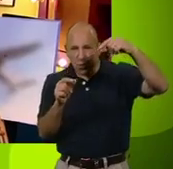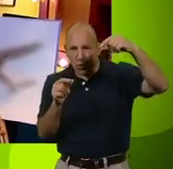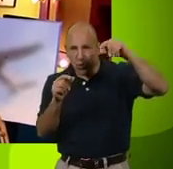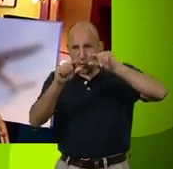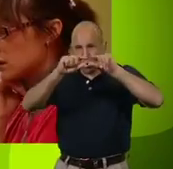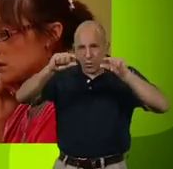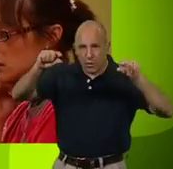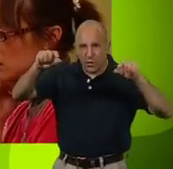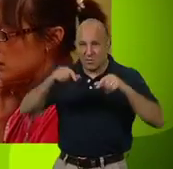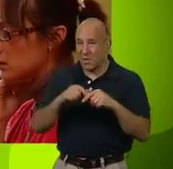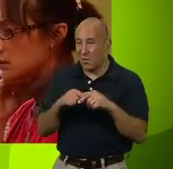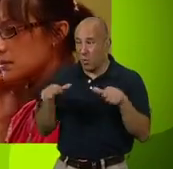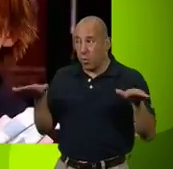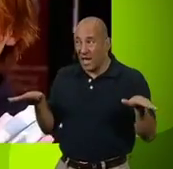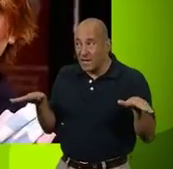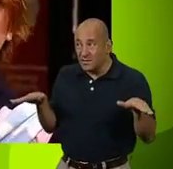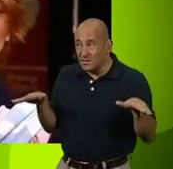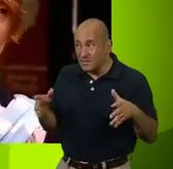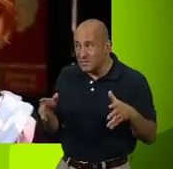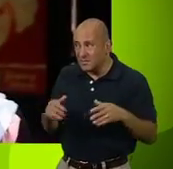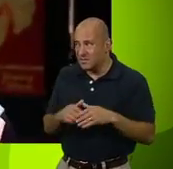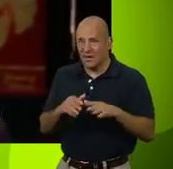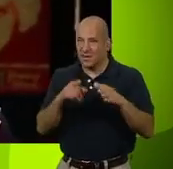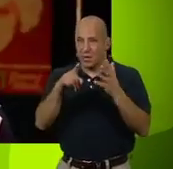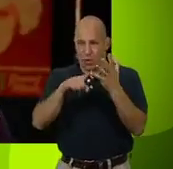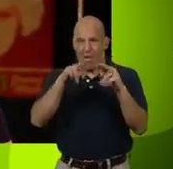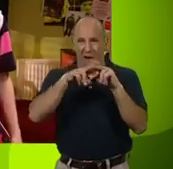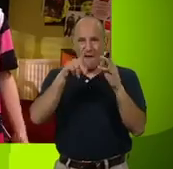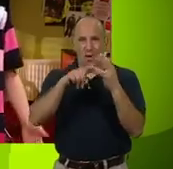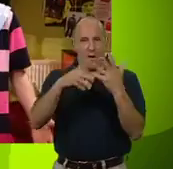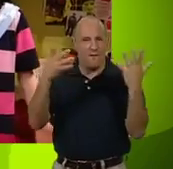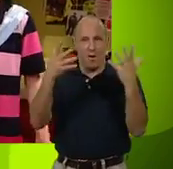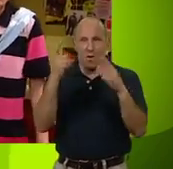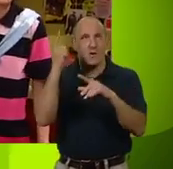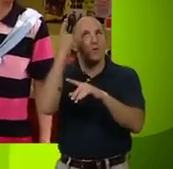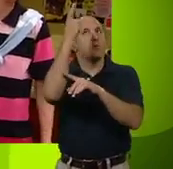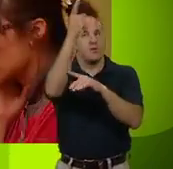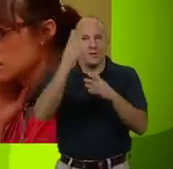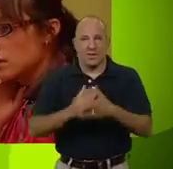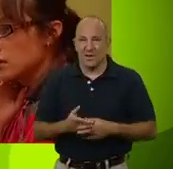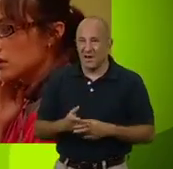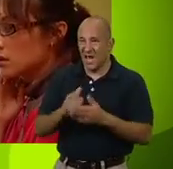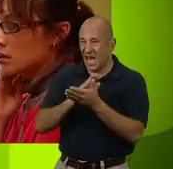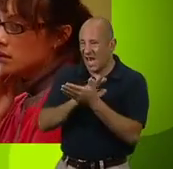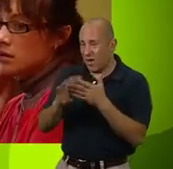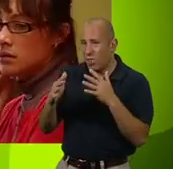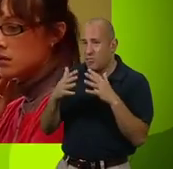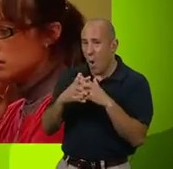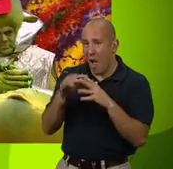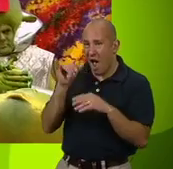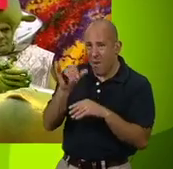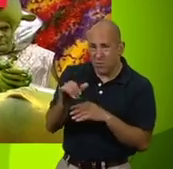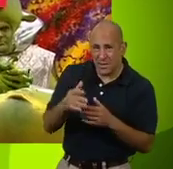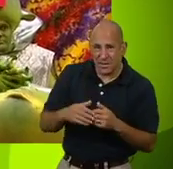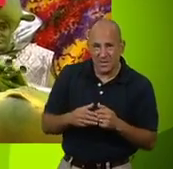lateral protrusions? Also known as wings. Clearly it is a UFO from somewhere beyond our understanding. Will Heathrow airport? The